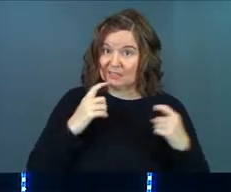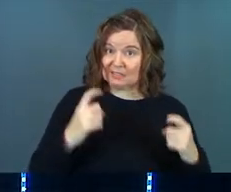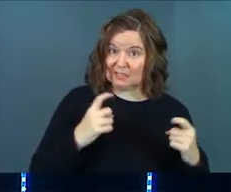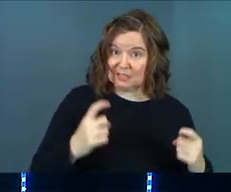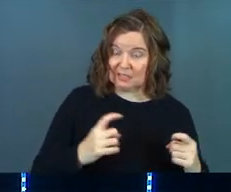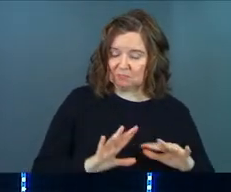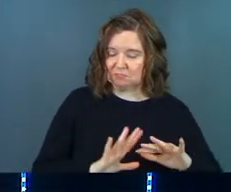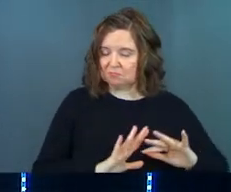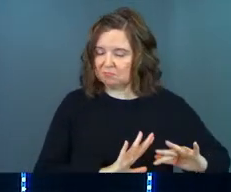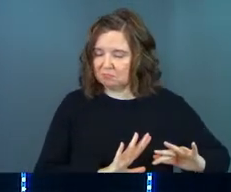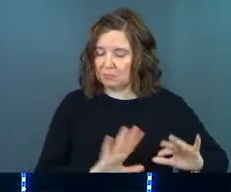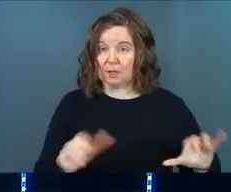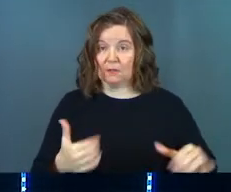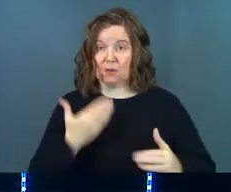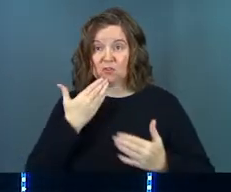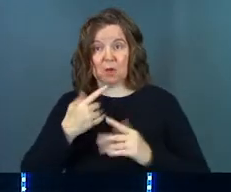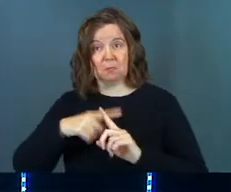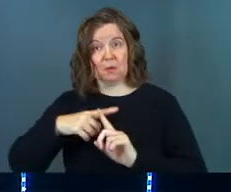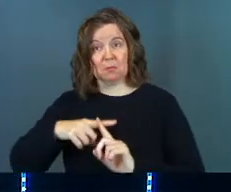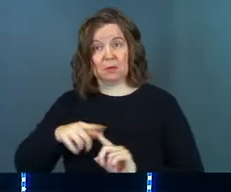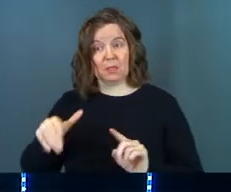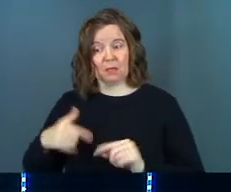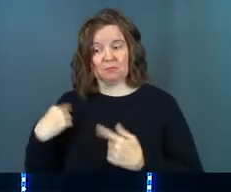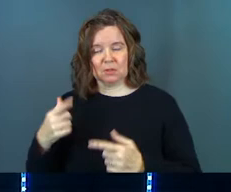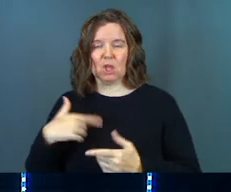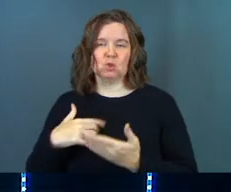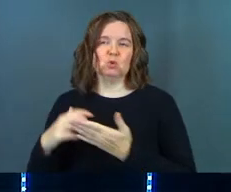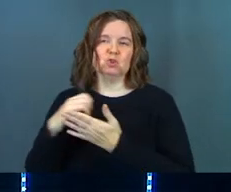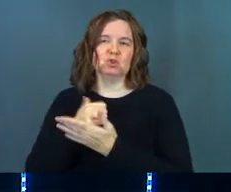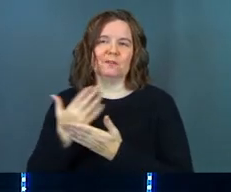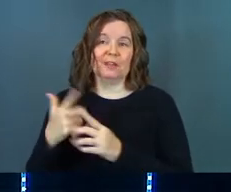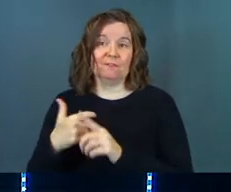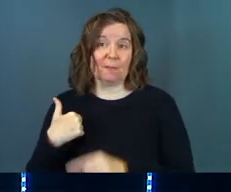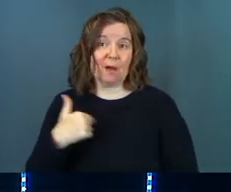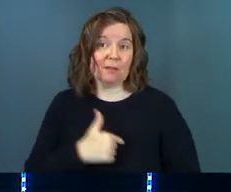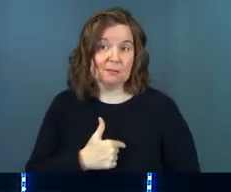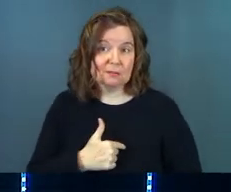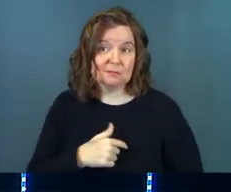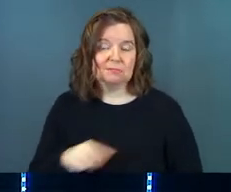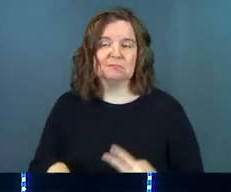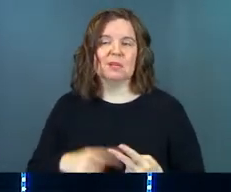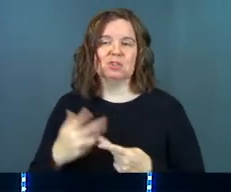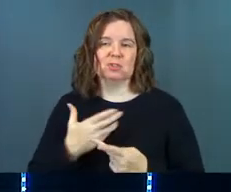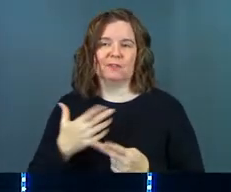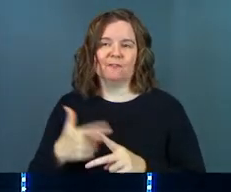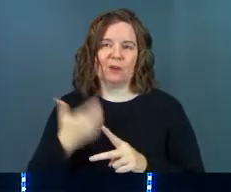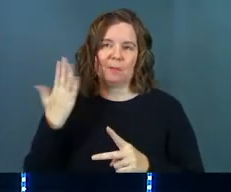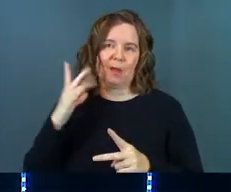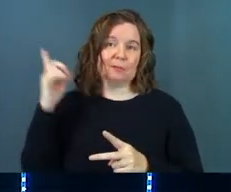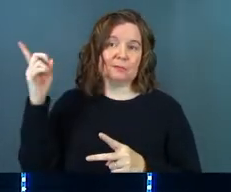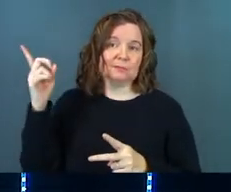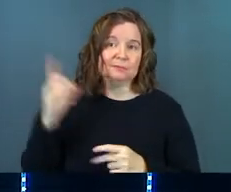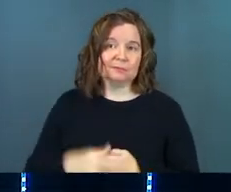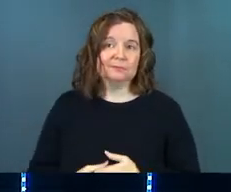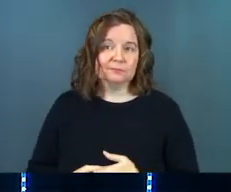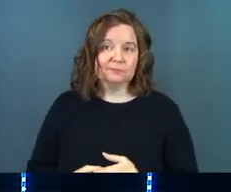and if you have done enough good things, then you deserve stuff from us and you deserve stuff from God.